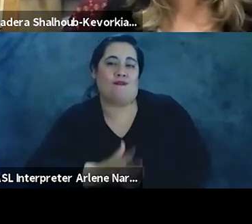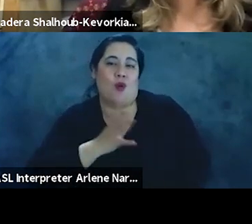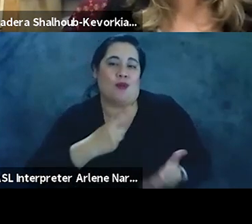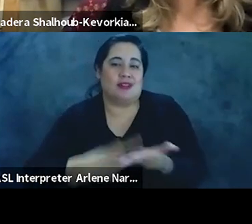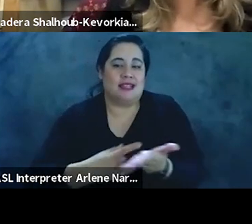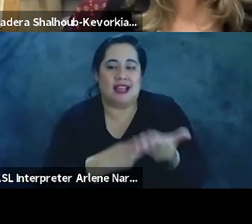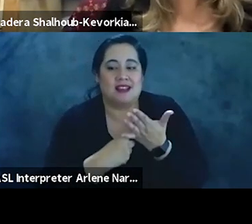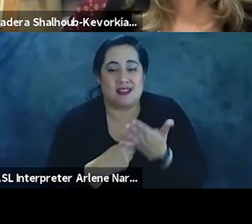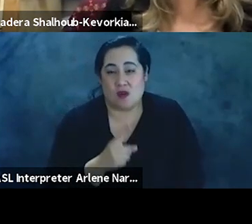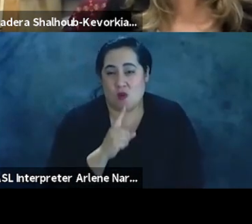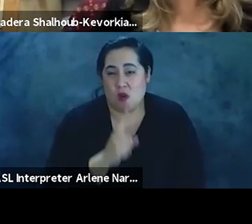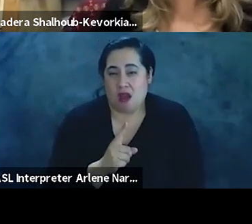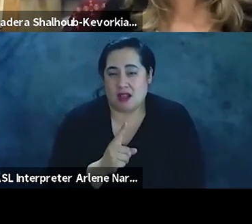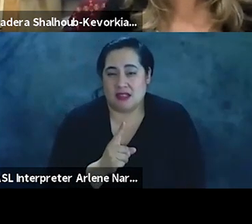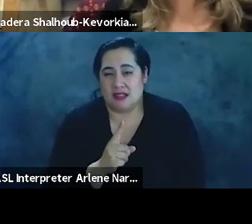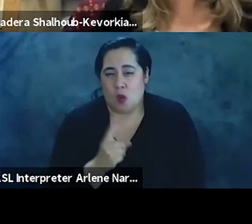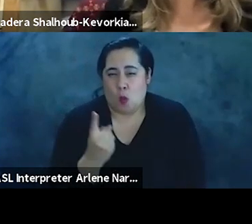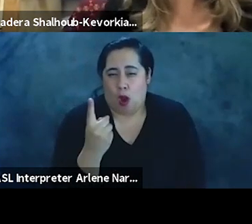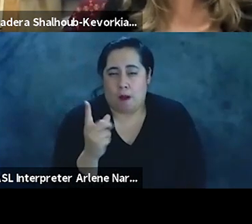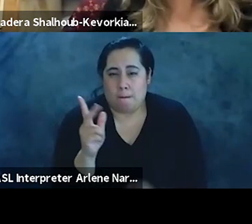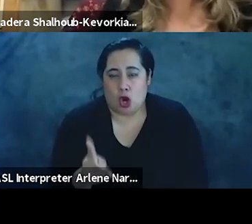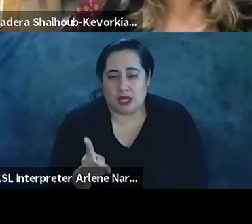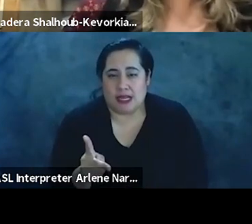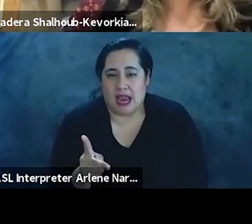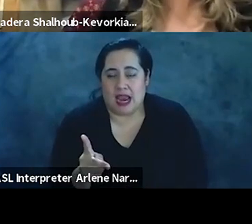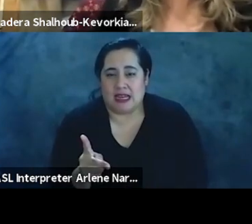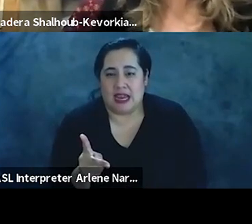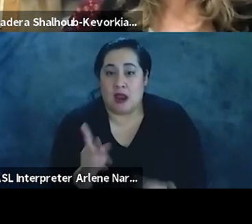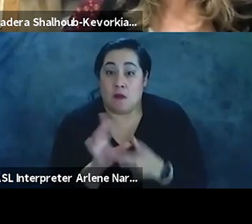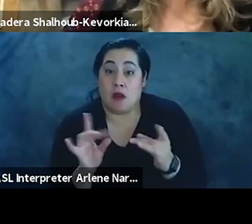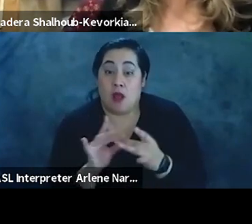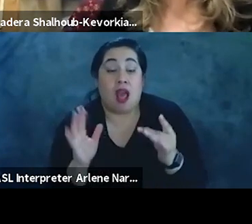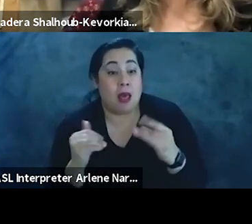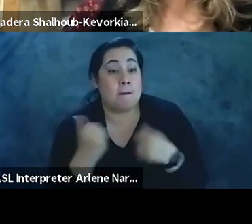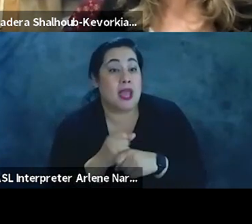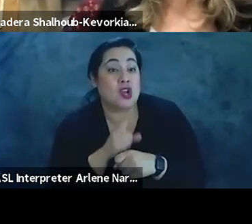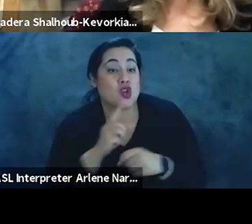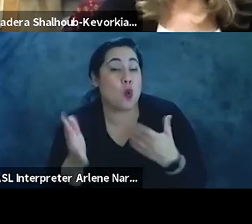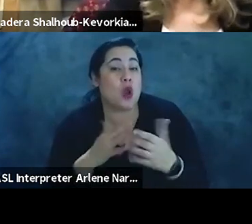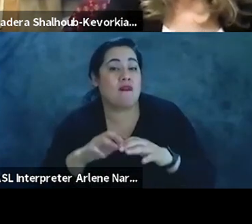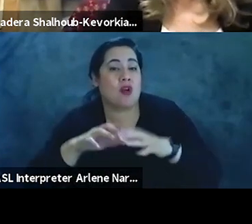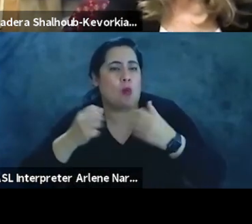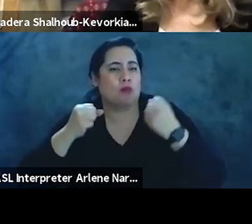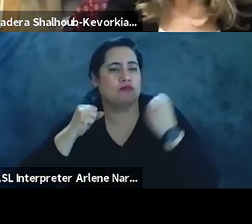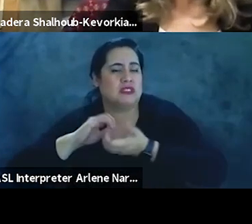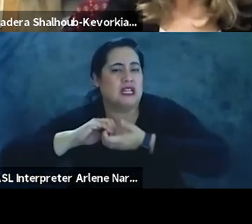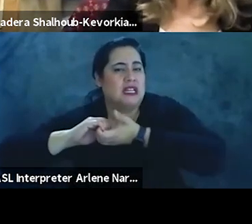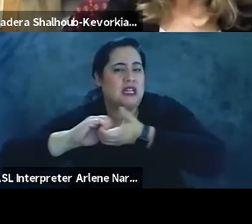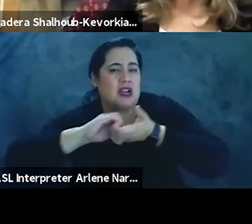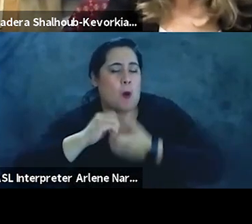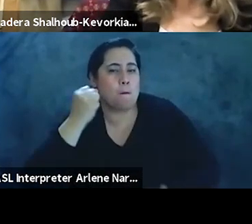there was um one person who who made the remark let's make sure whatever global solidarity movement